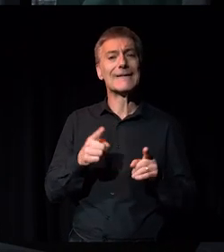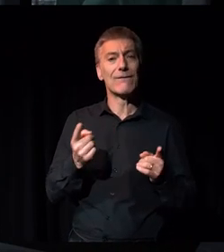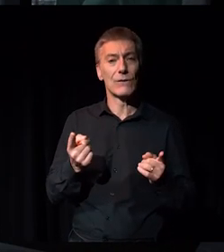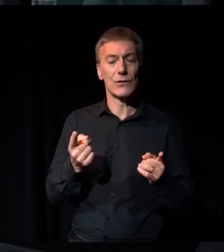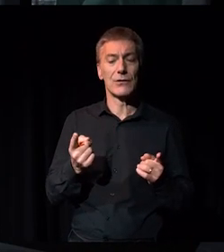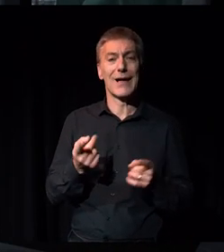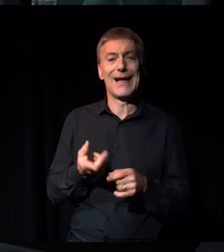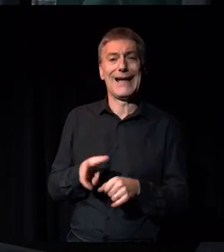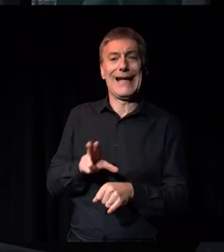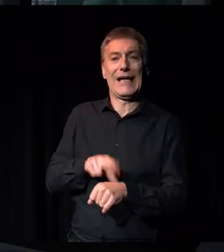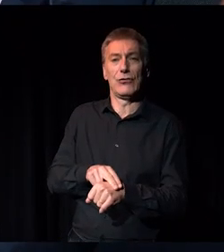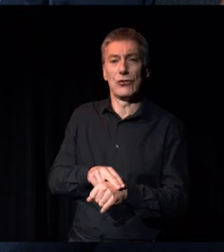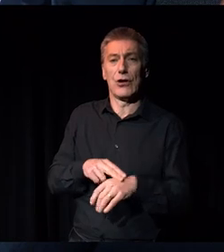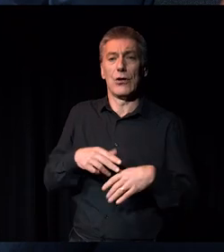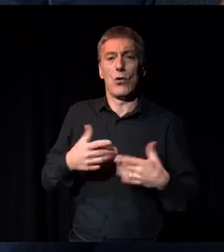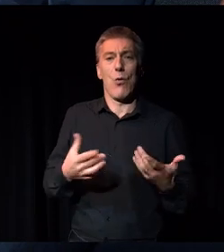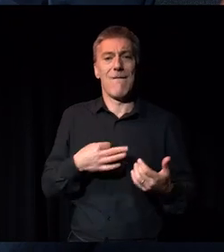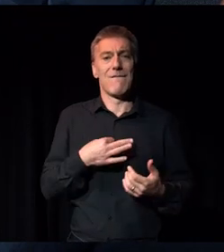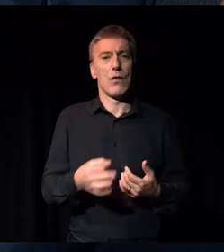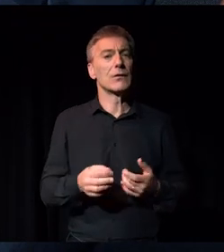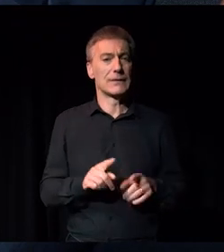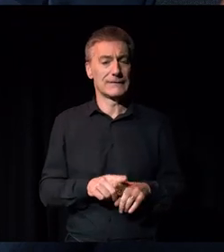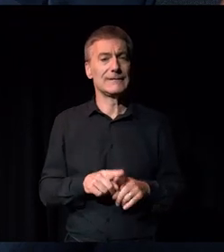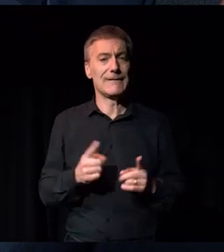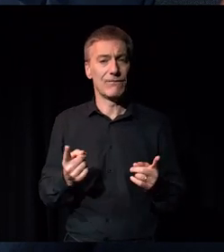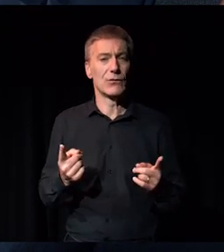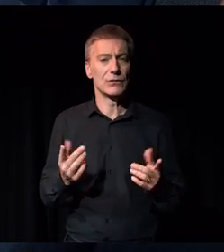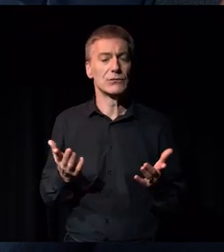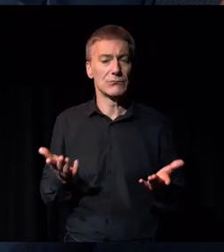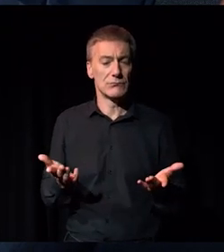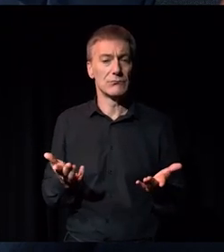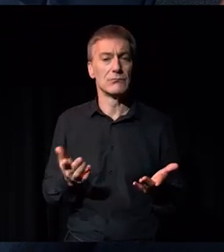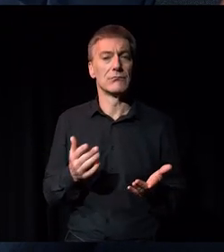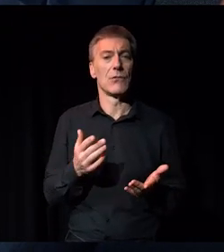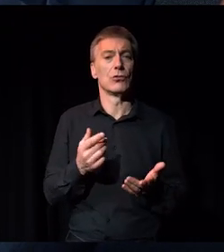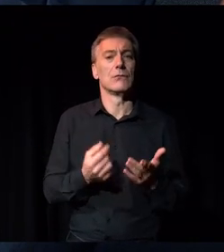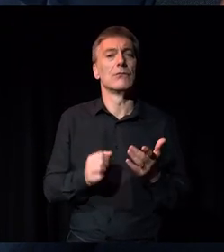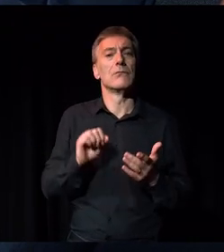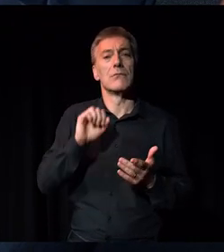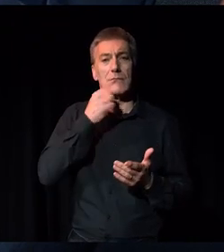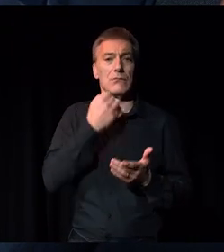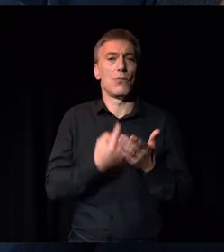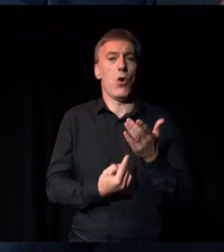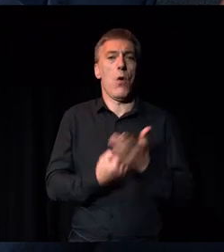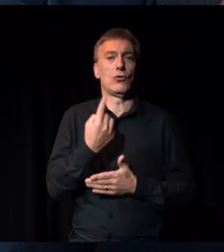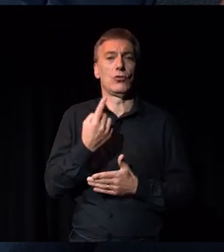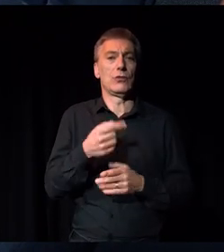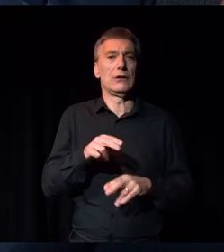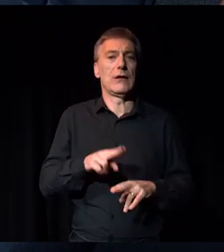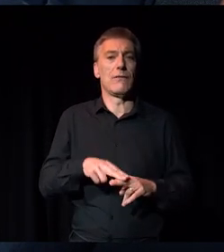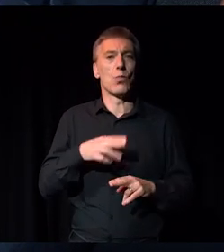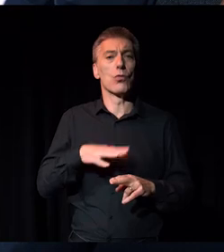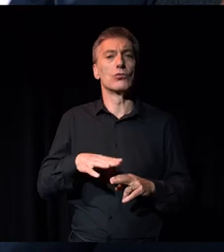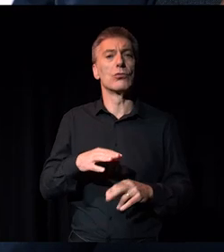and and internships. I mean, I think there is a role for people volunteering their time